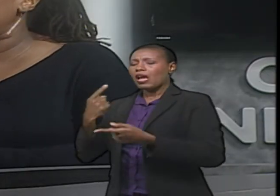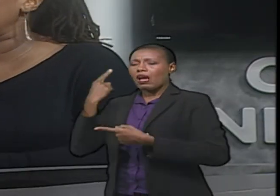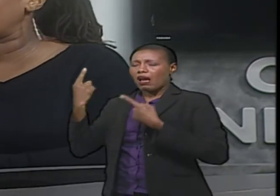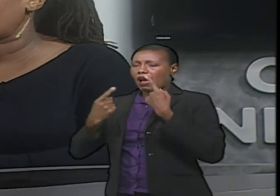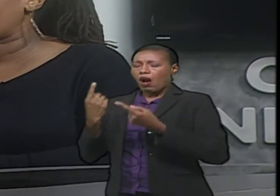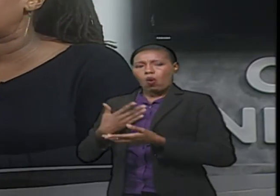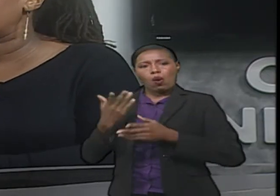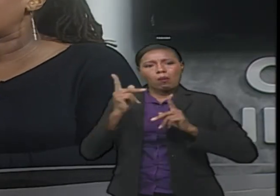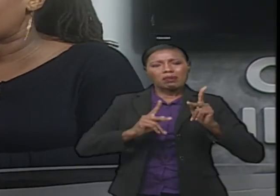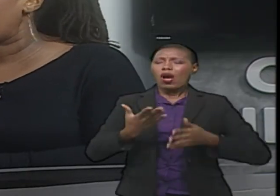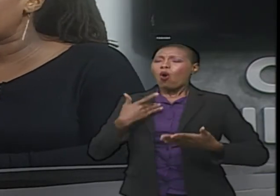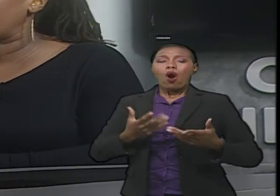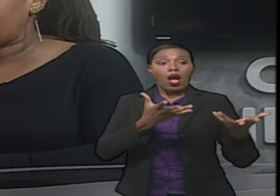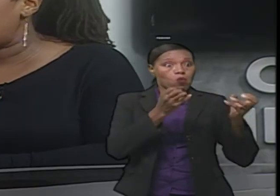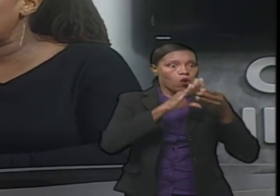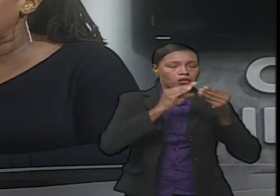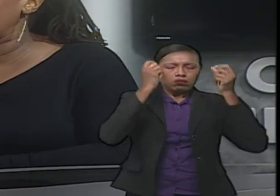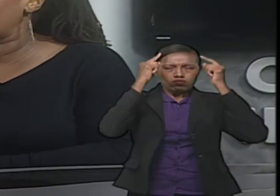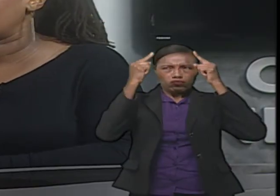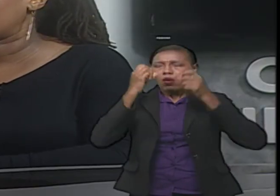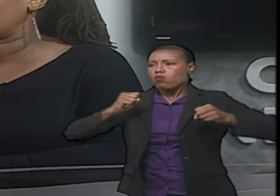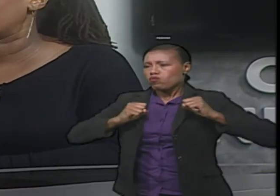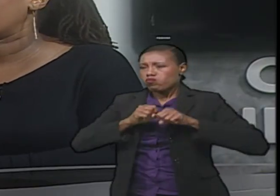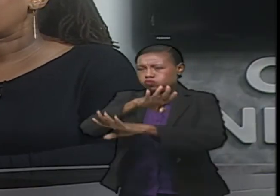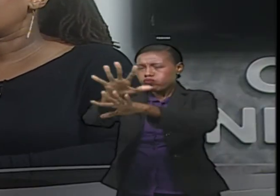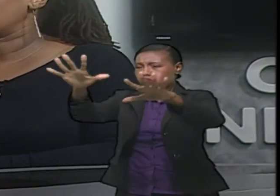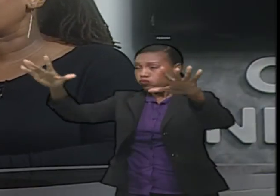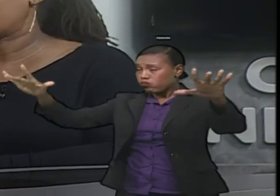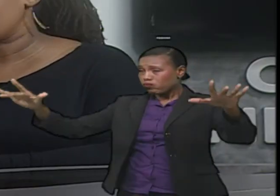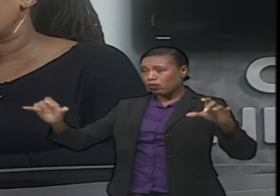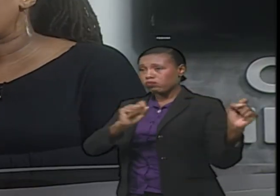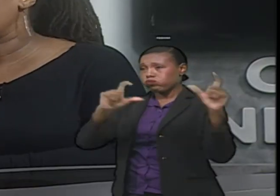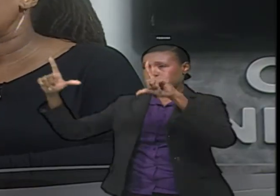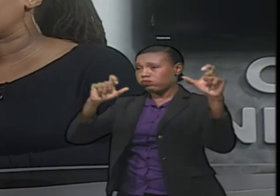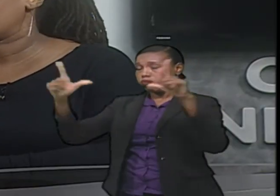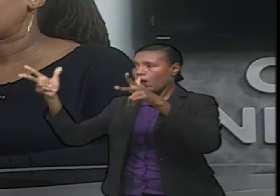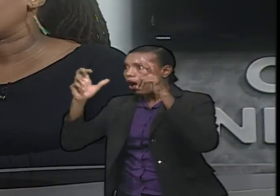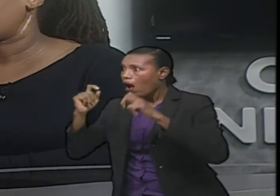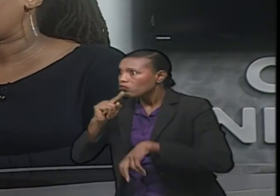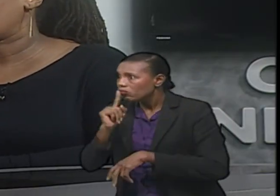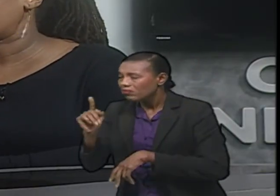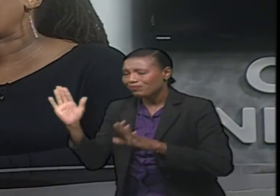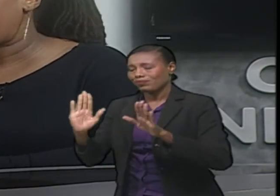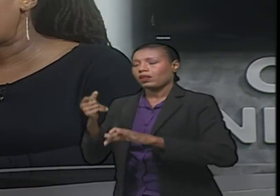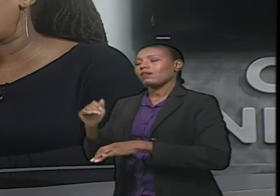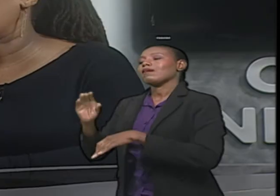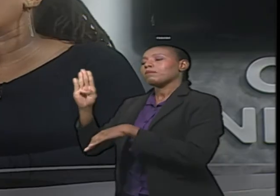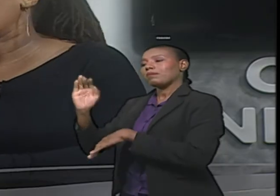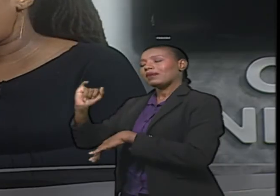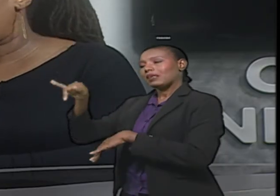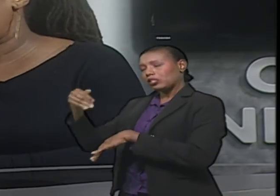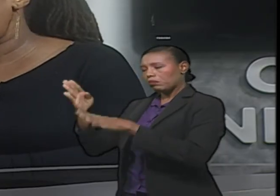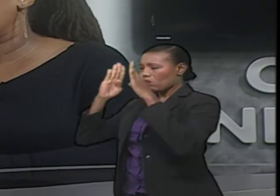disseminating whatever comes across their mind and sending it out across their phone. So that is one of the things that the association is going to be focusing very heavily